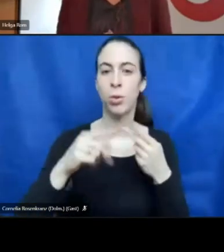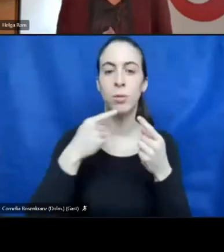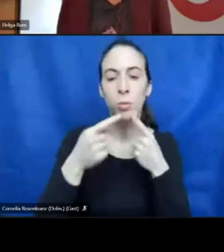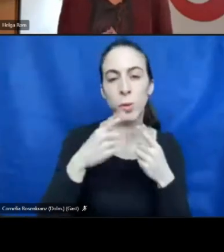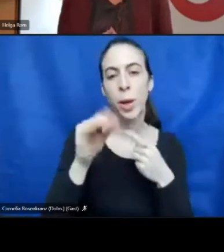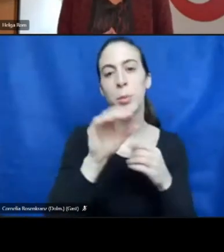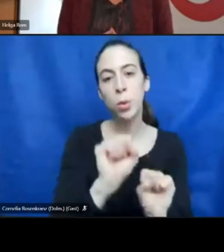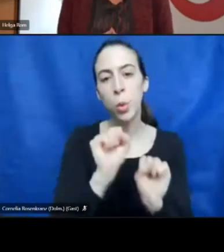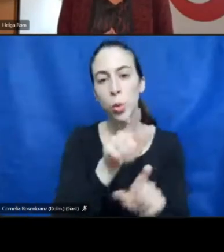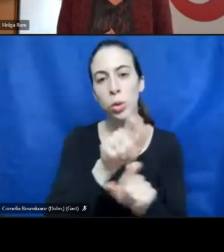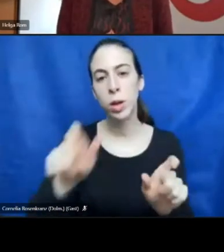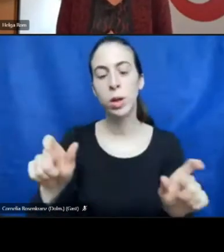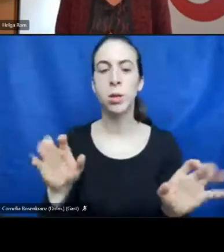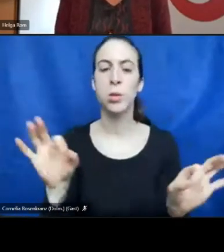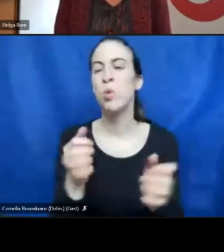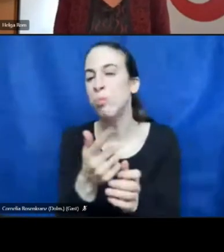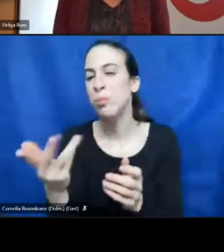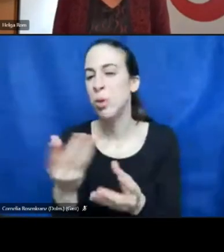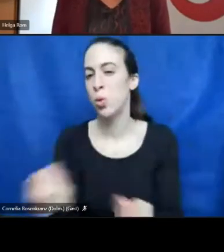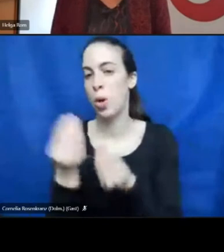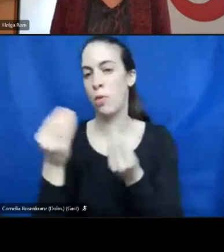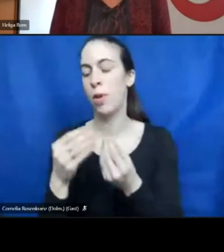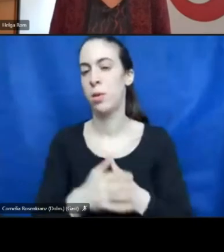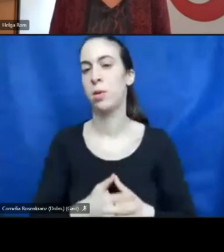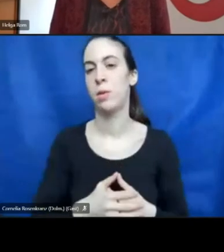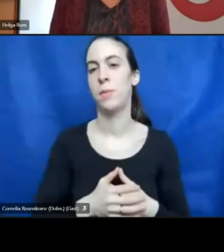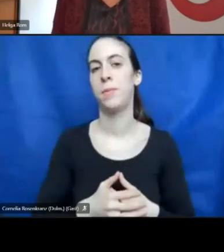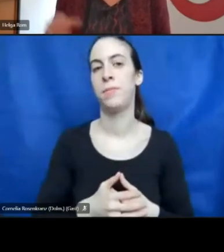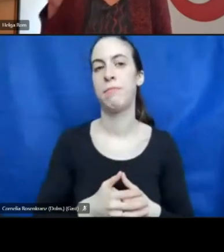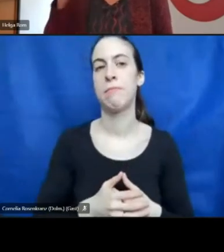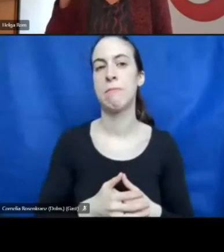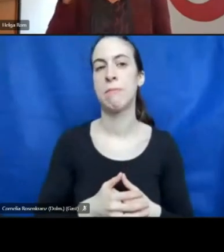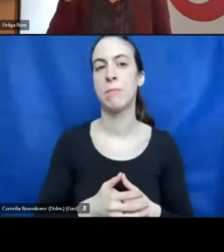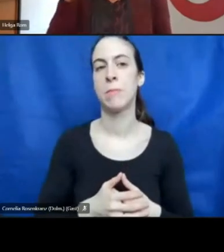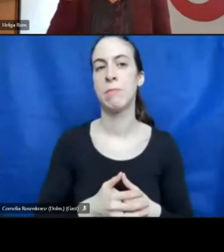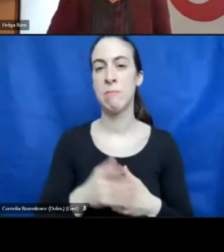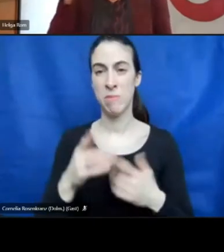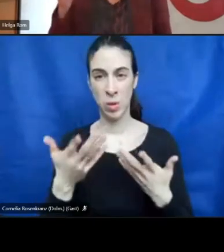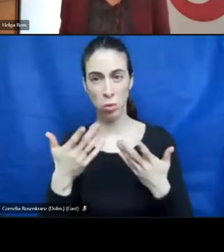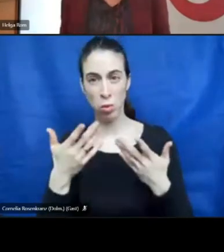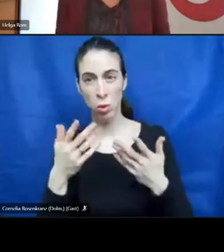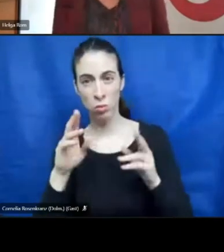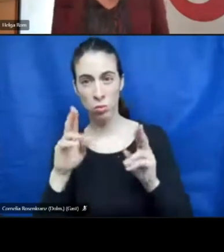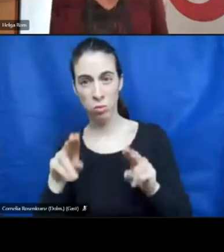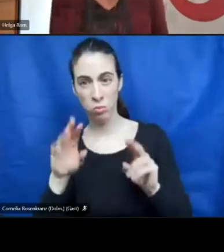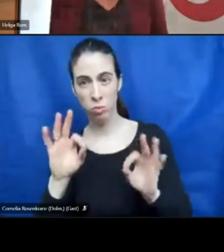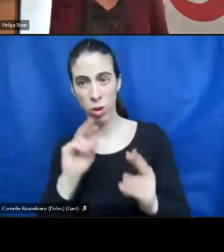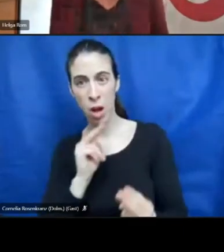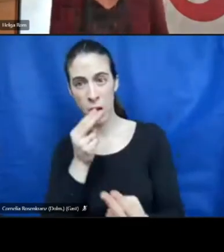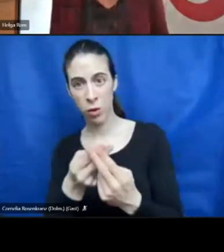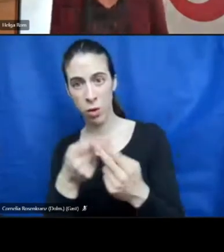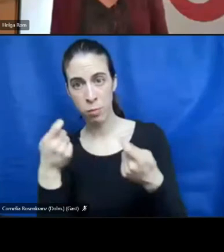other directions? Did I answer that well for you?